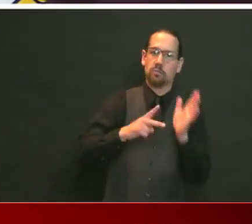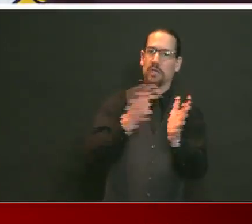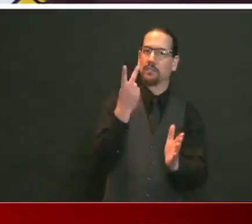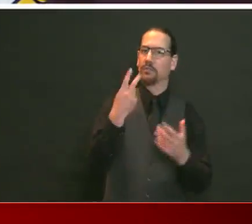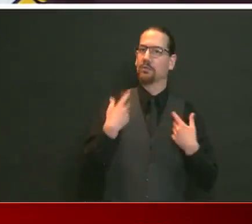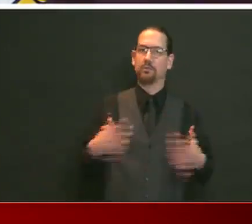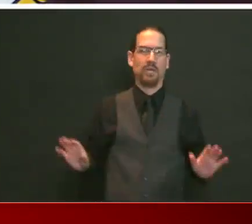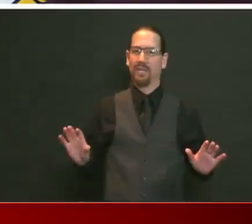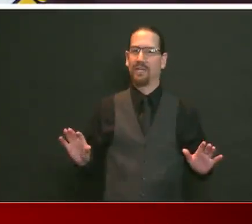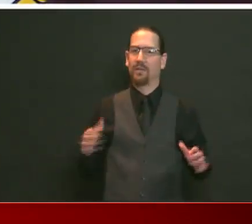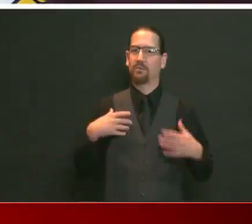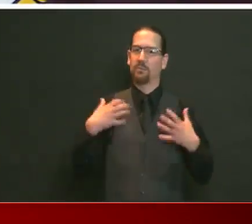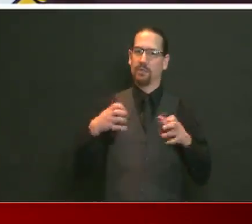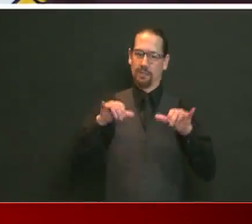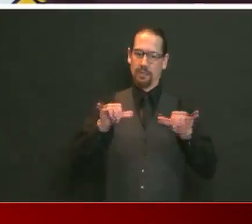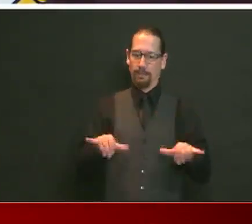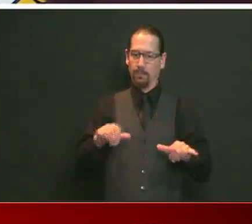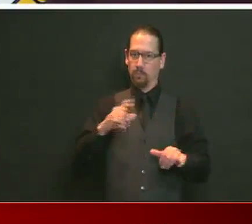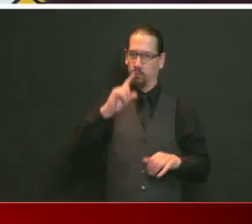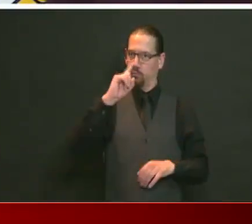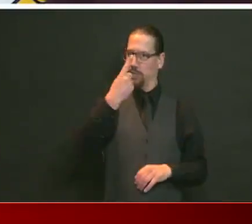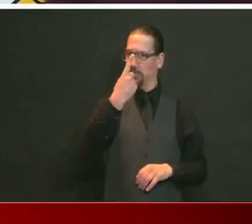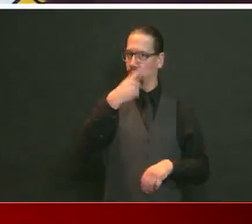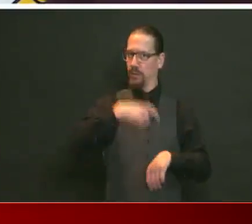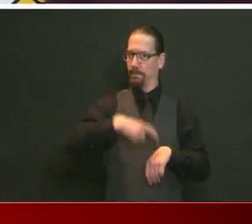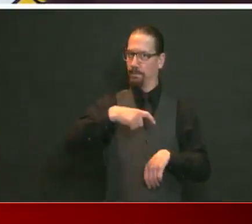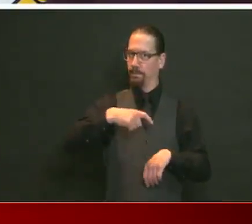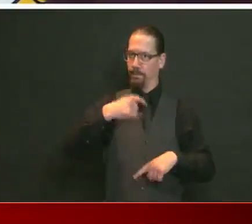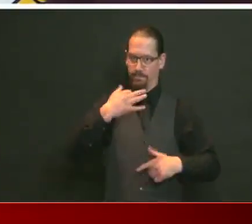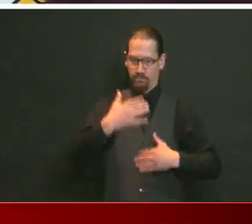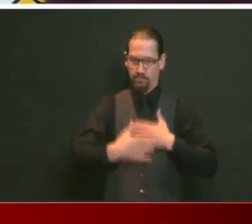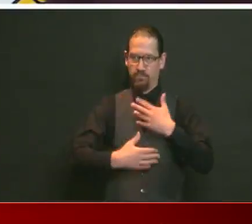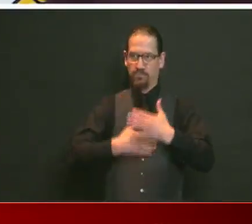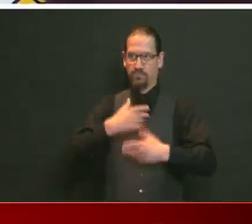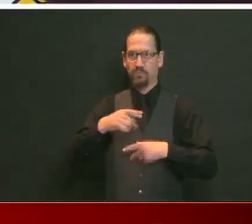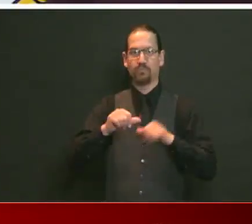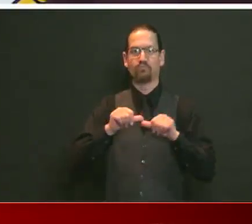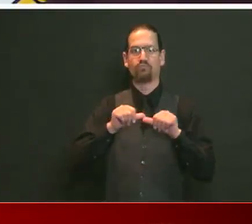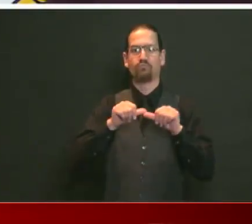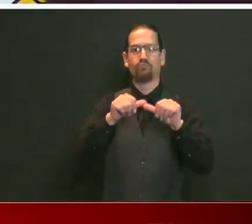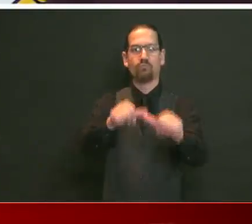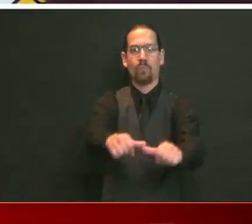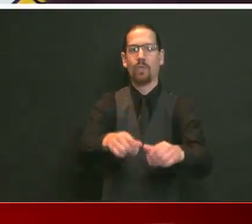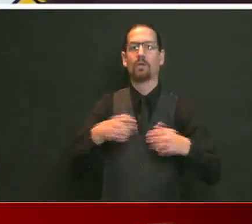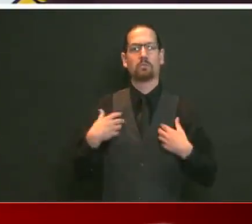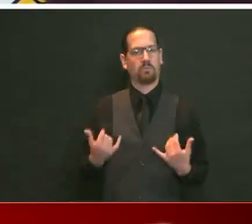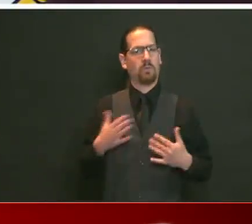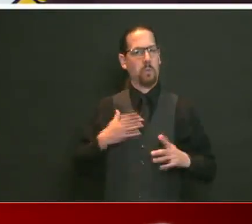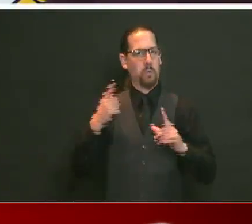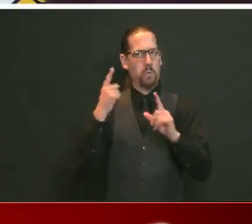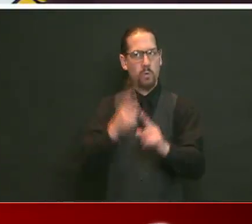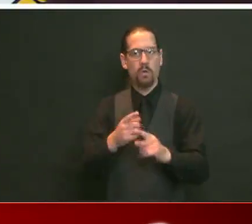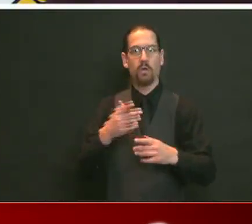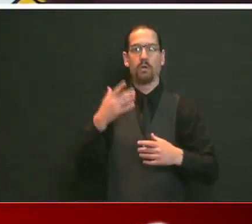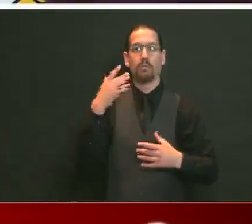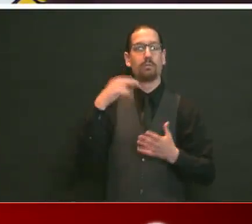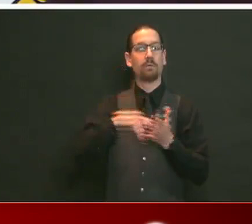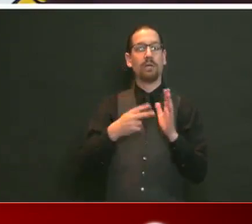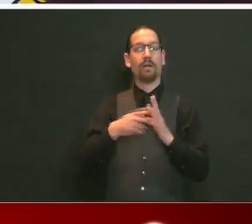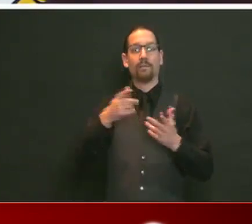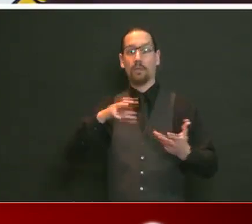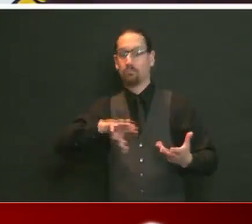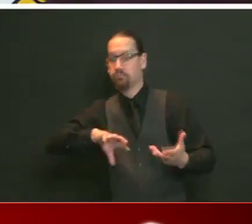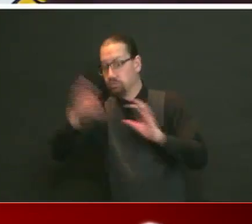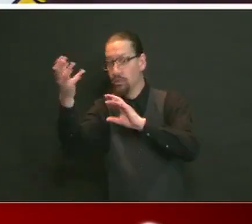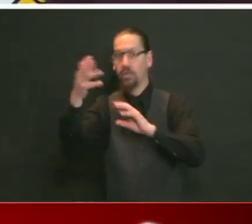The consequences of having to go backwards emotionally, financially, to our